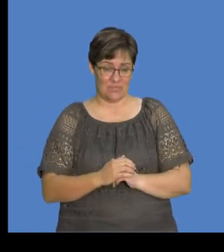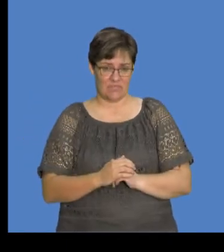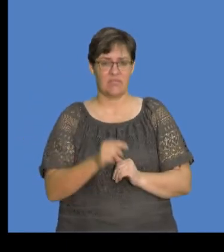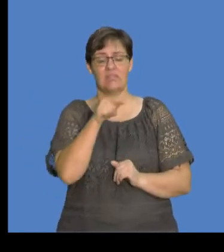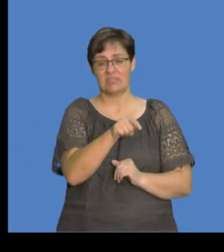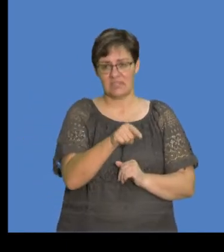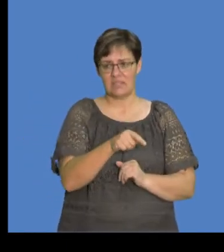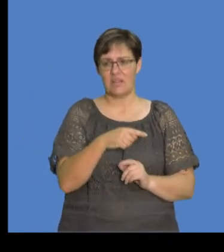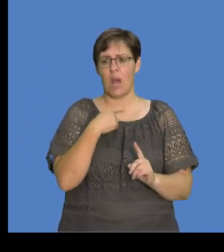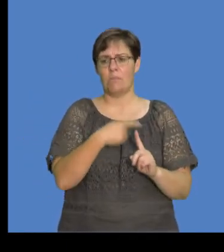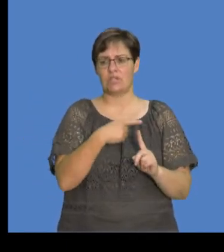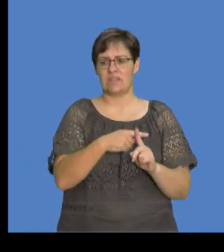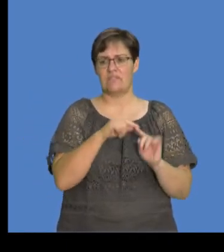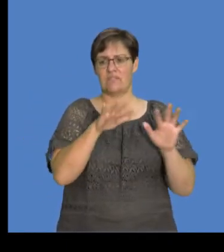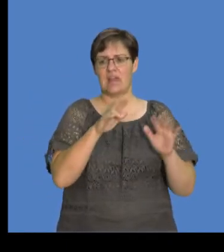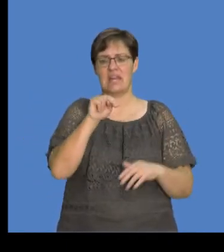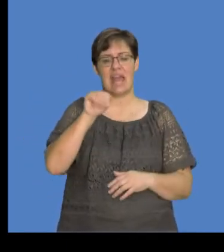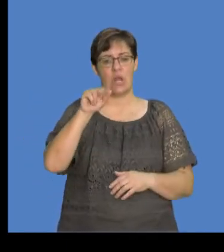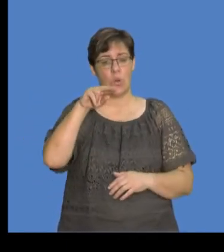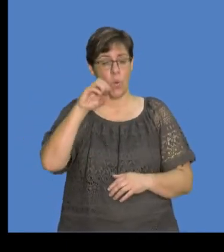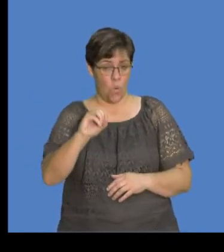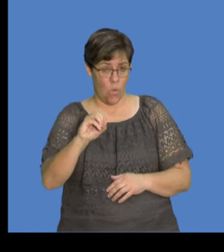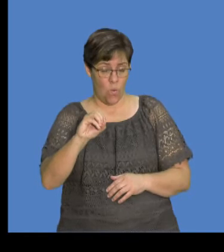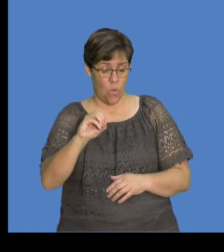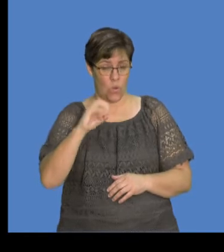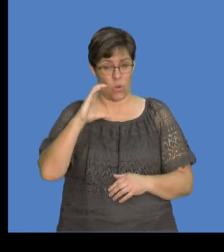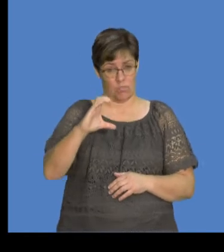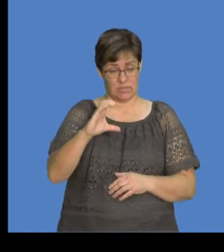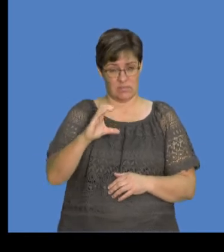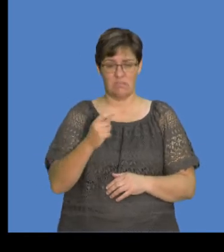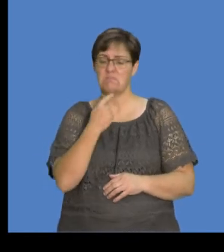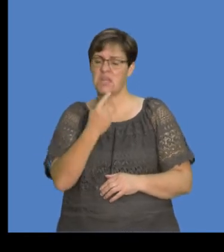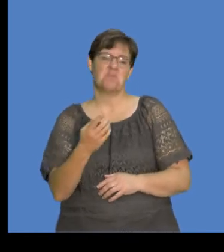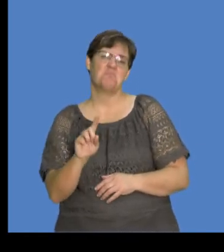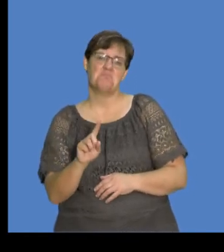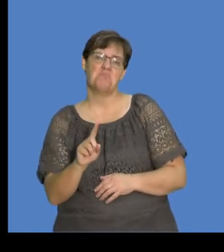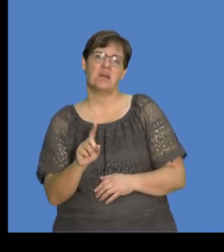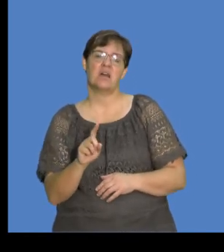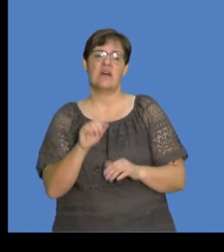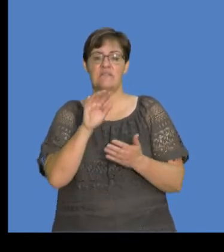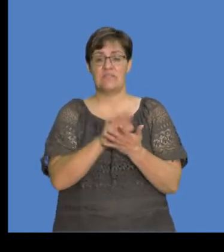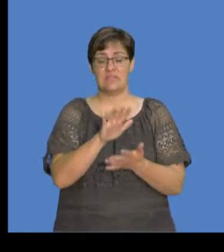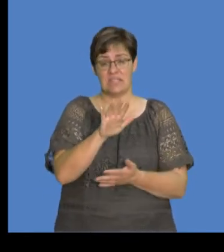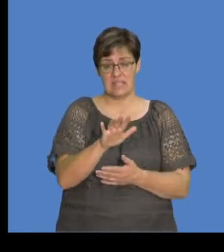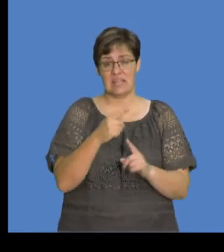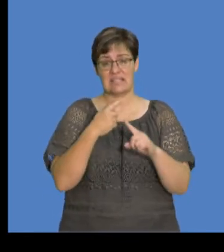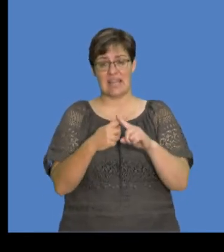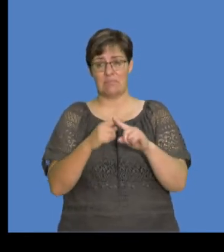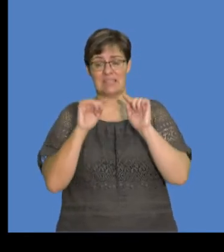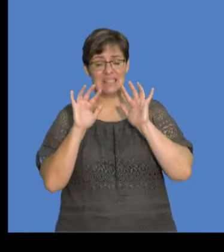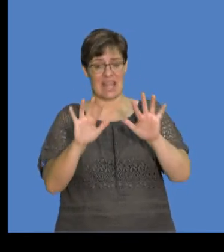okay? Right? And then if we have got positive 15 nano, okay, it says 15